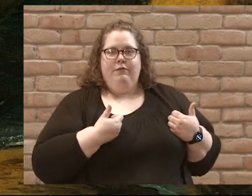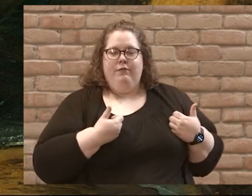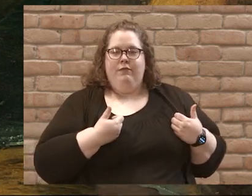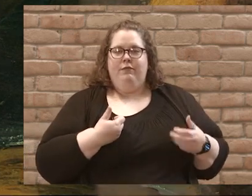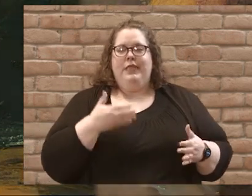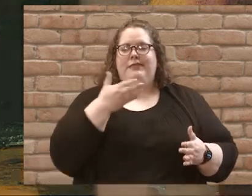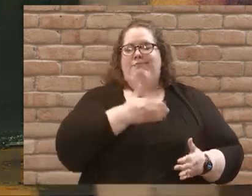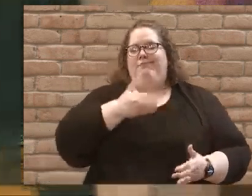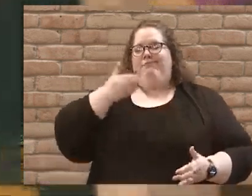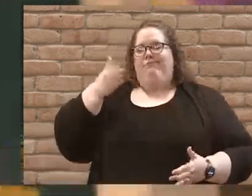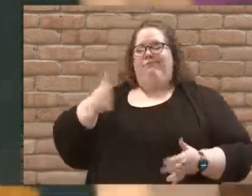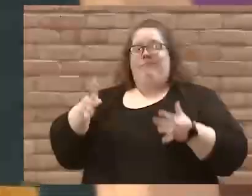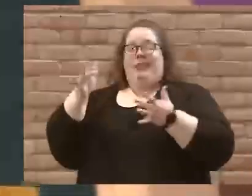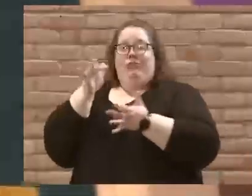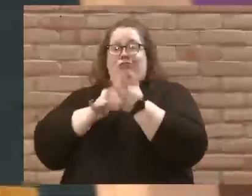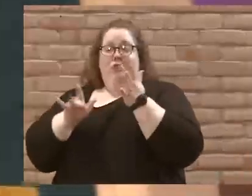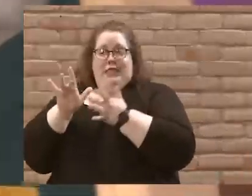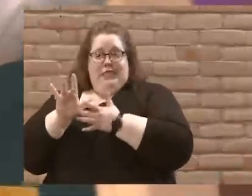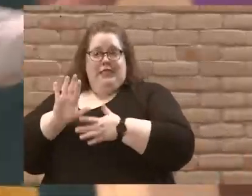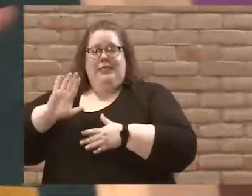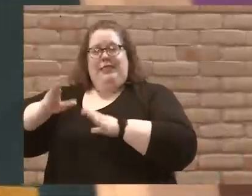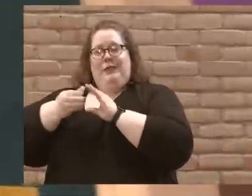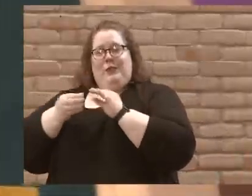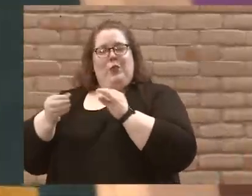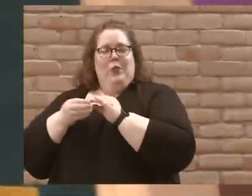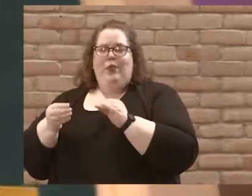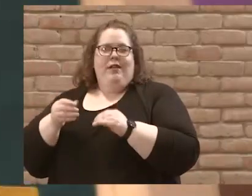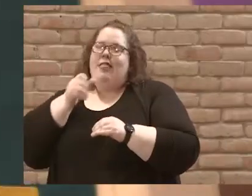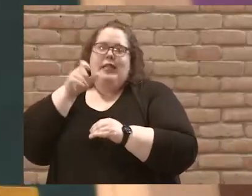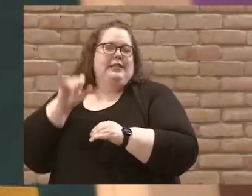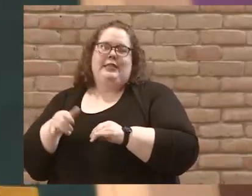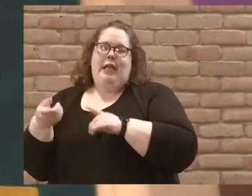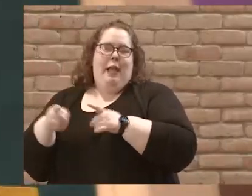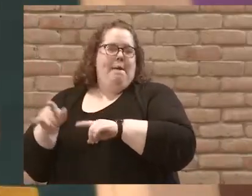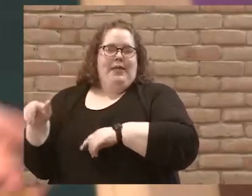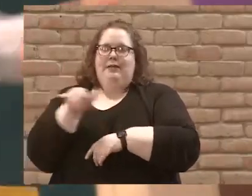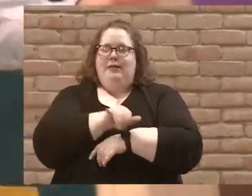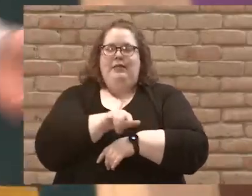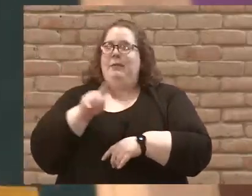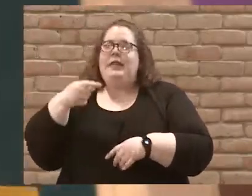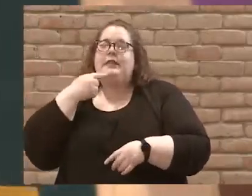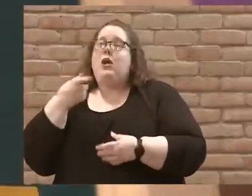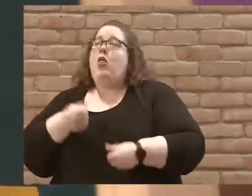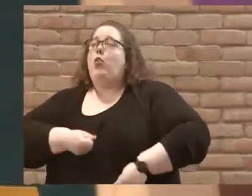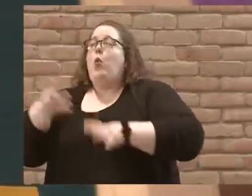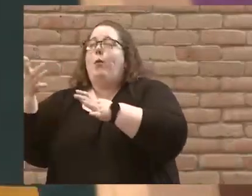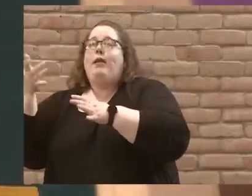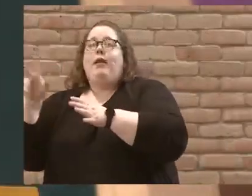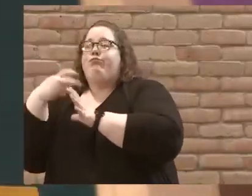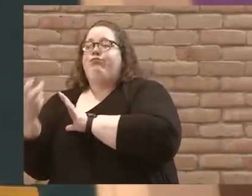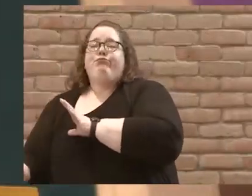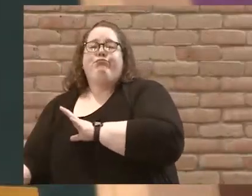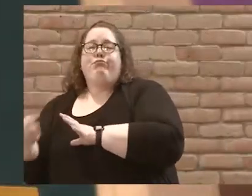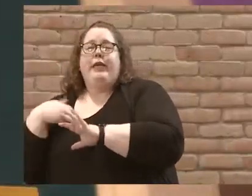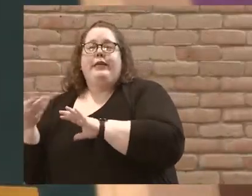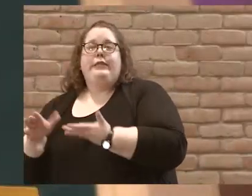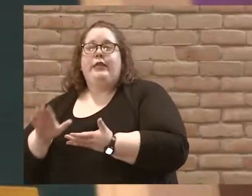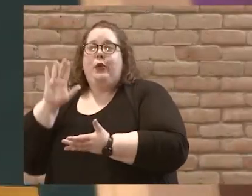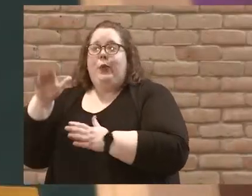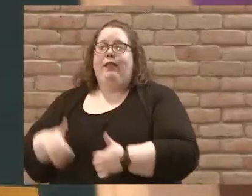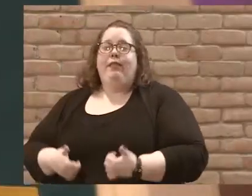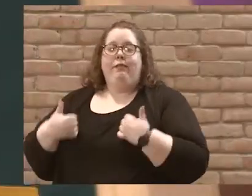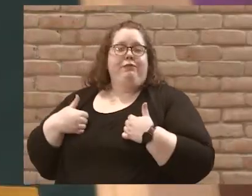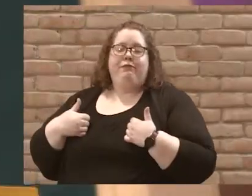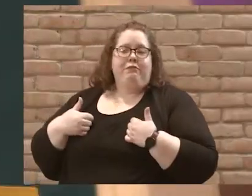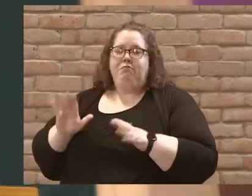And in the account of Jesus with his disciples, this doesn't happen. He doesn't say, throw me overboard. If I die, you will